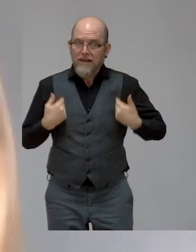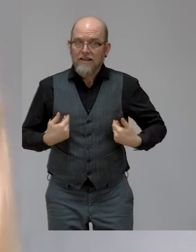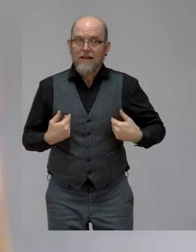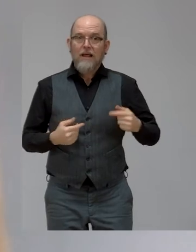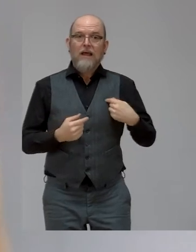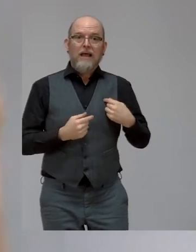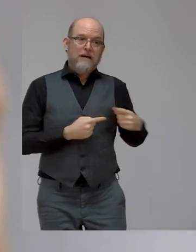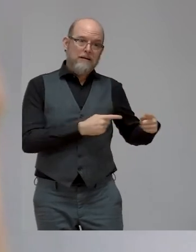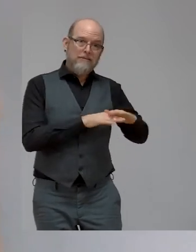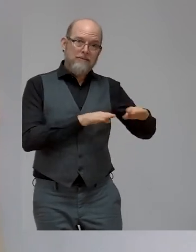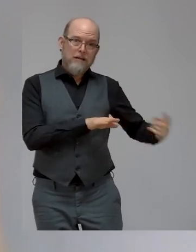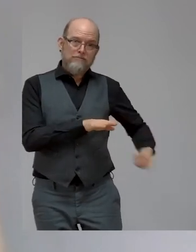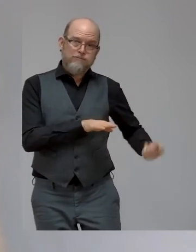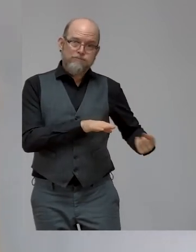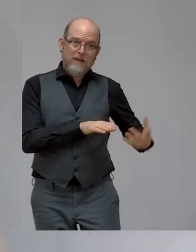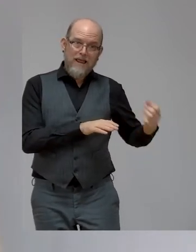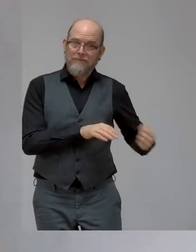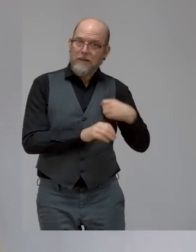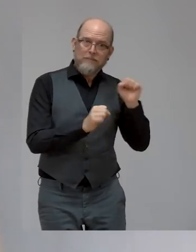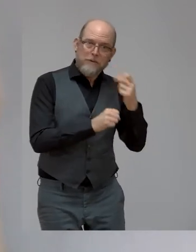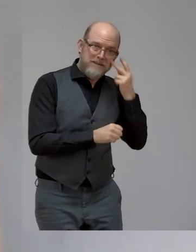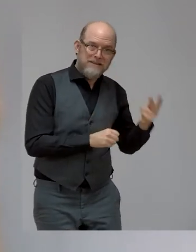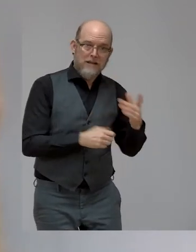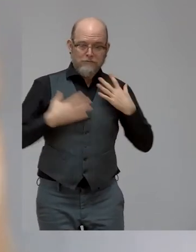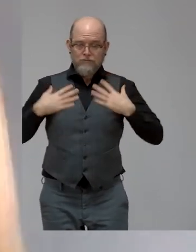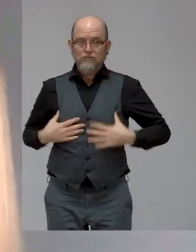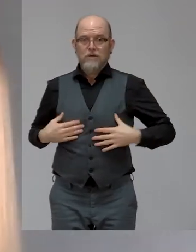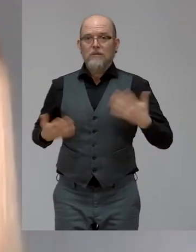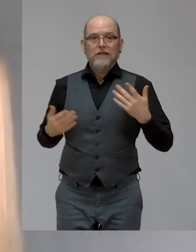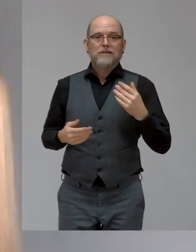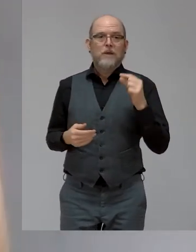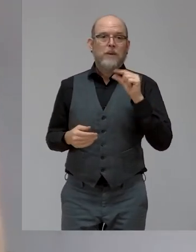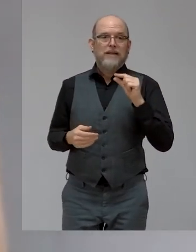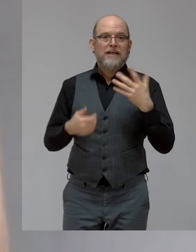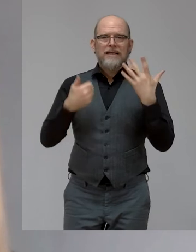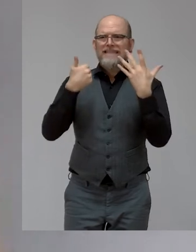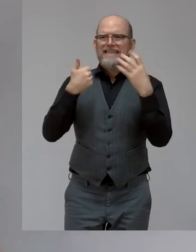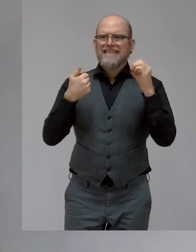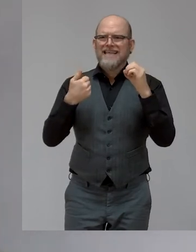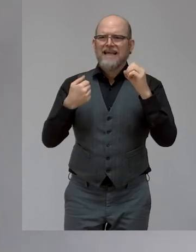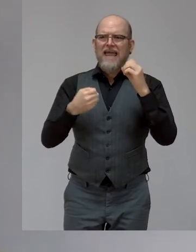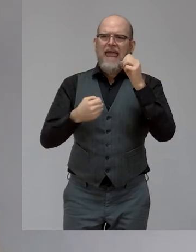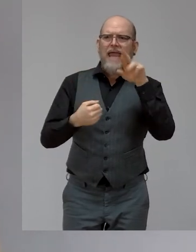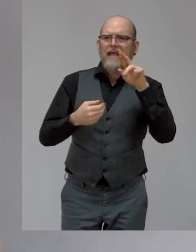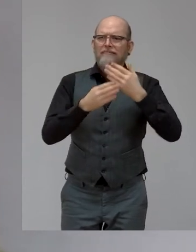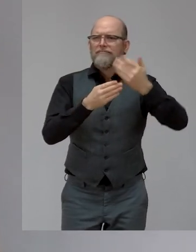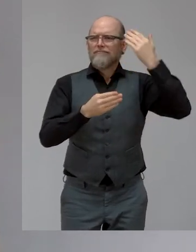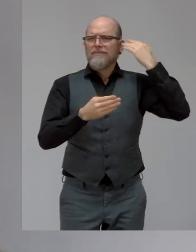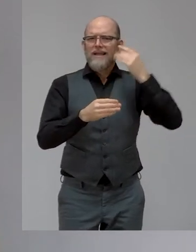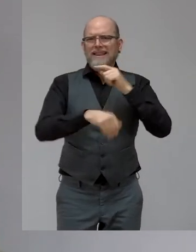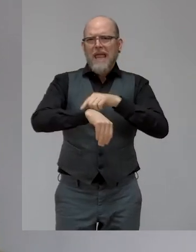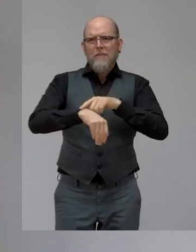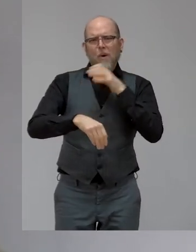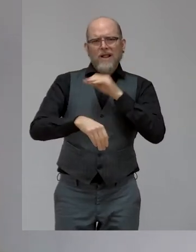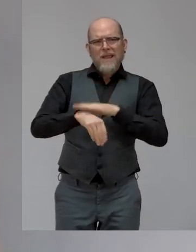see, and I'm wearing an electric green 1960s shirt. My dream is that you will never